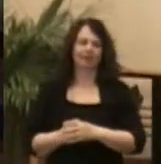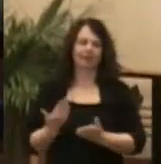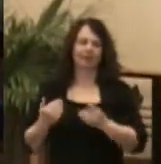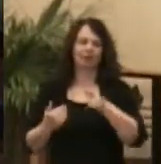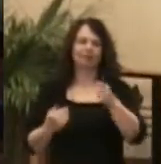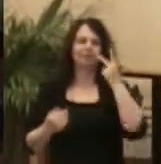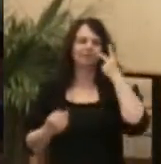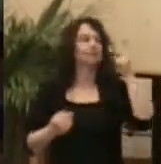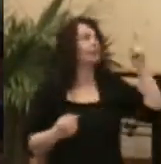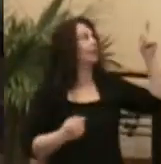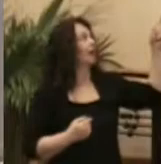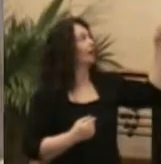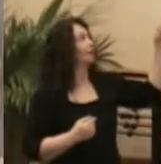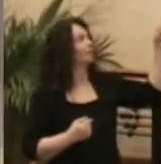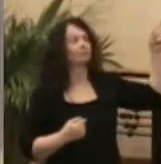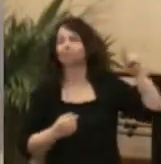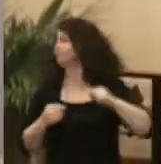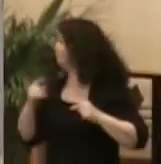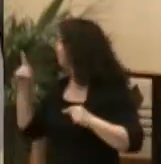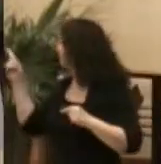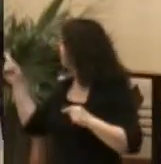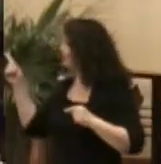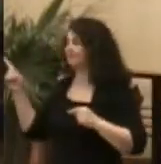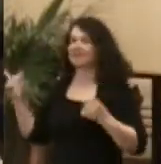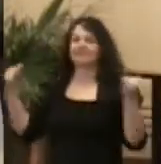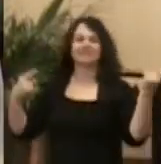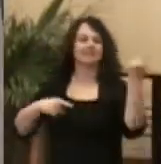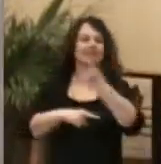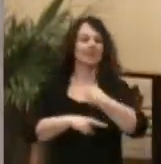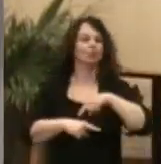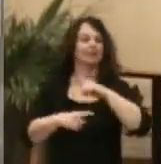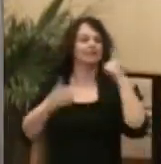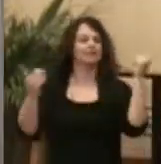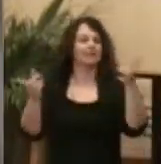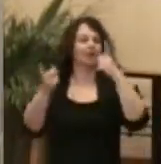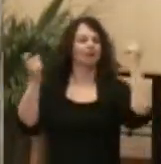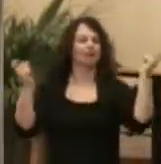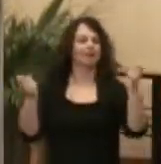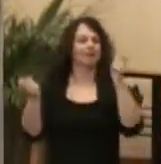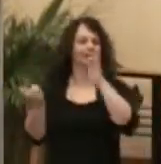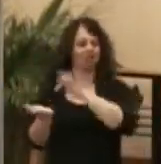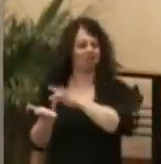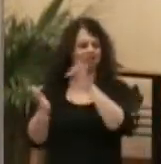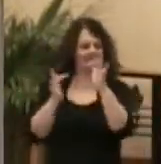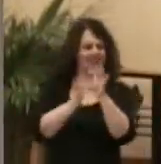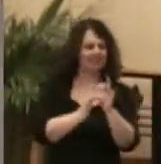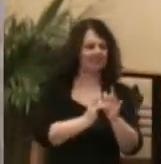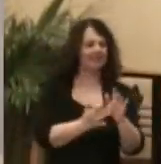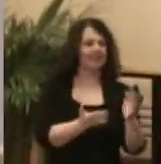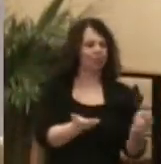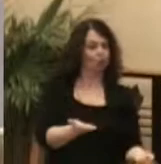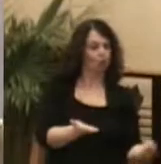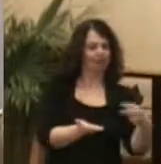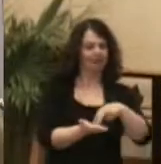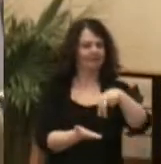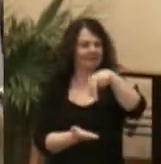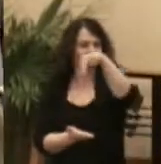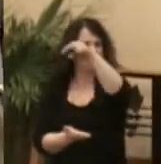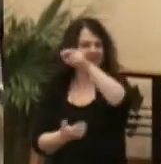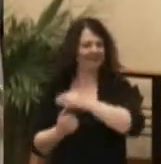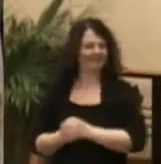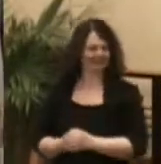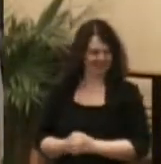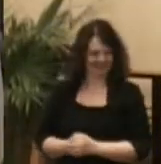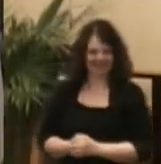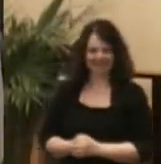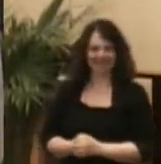see the screens. Today is the day that we celebrate Jesus rising from the dead, yes? And if you were